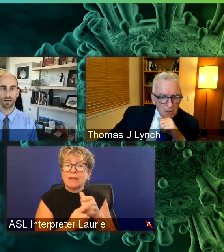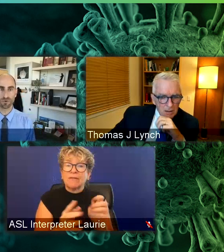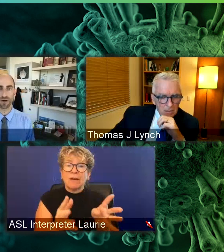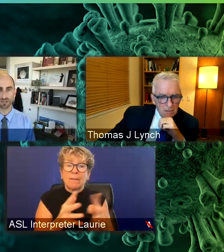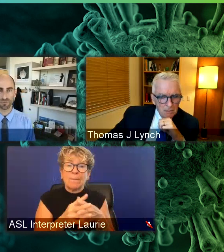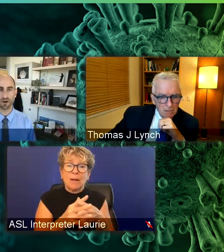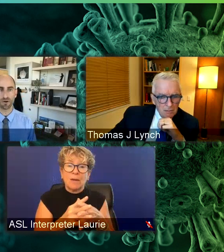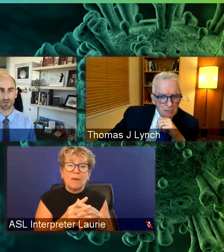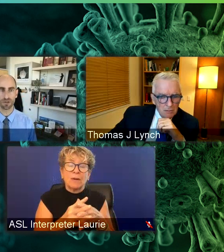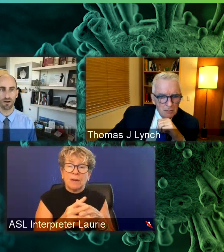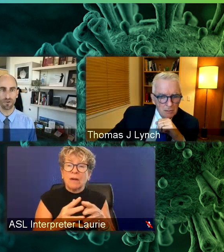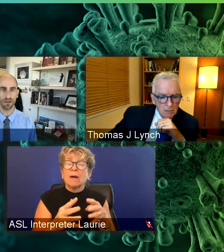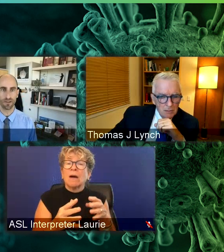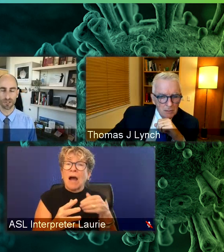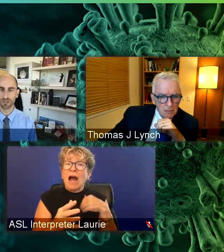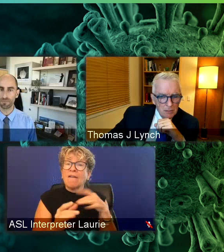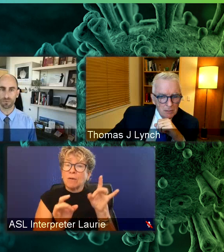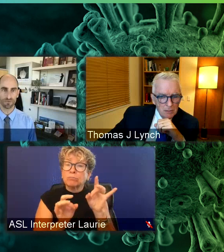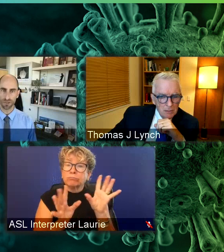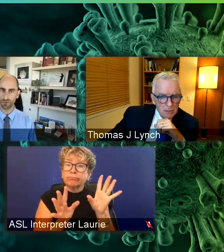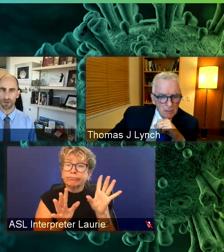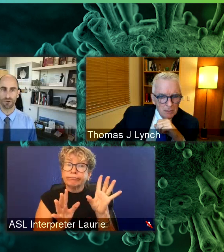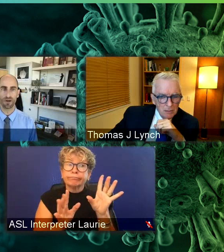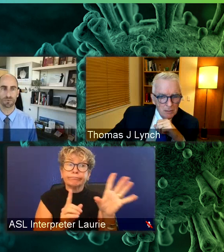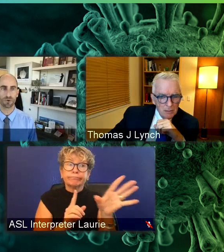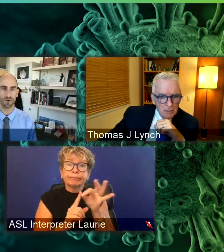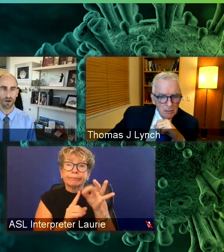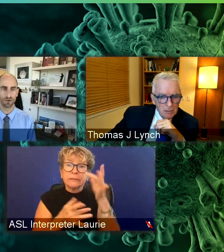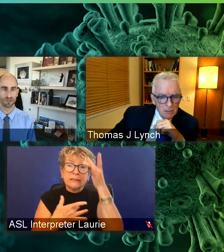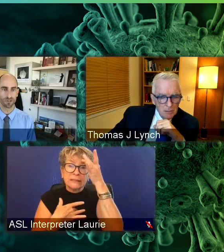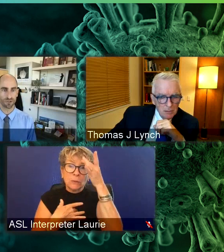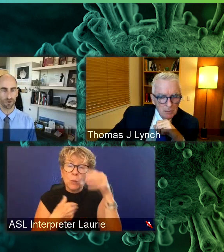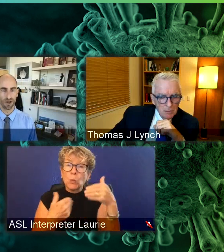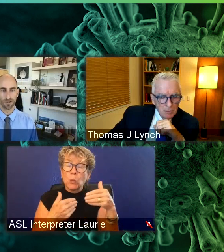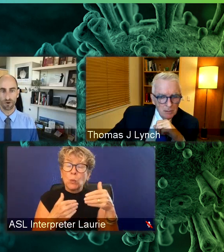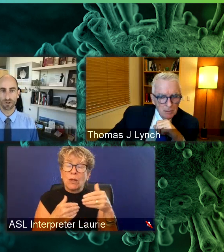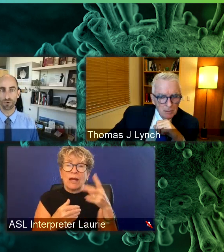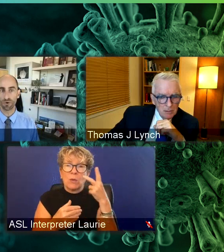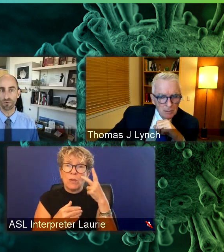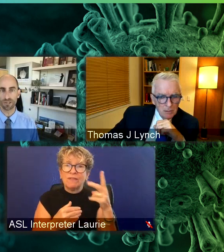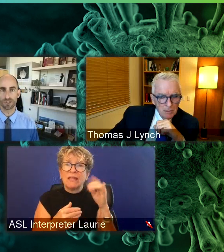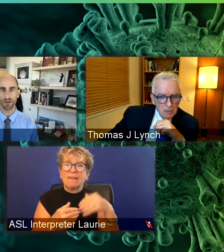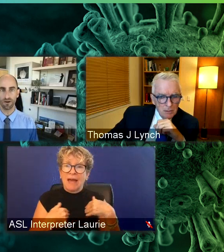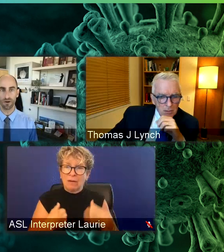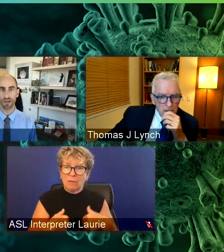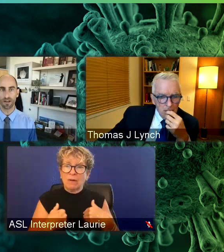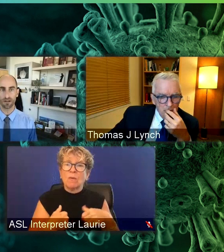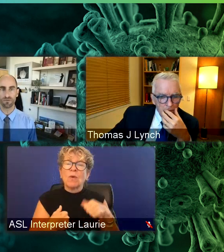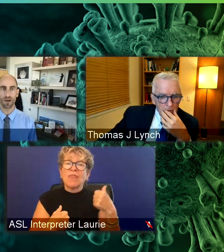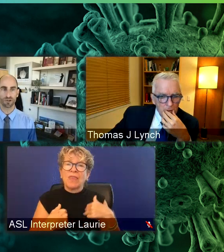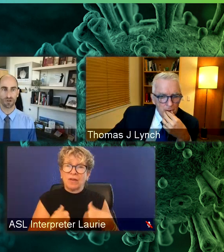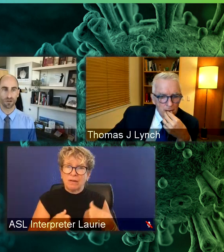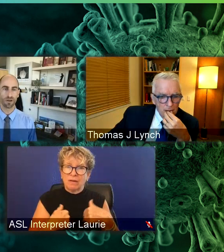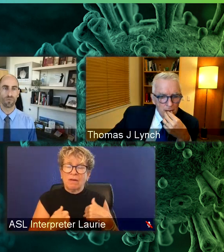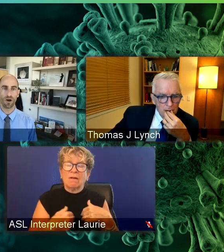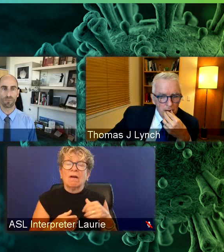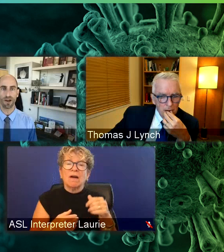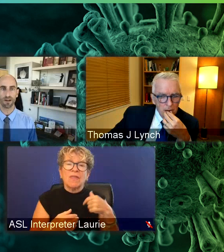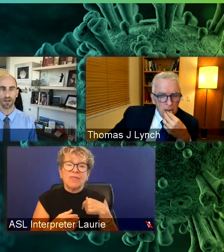have worse outcomes and have quite severe outcomes often. And this is something we've seen with other respiratory viruses. So there is a real risk there of getting an